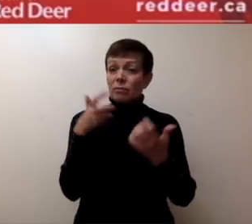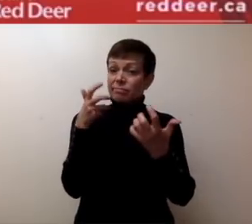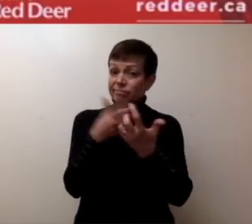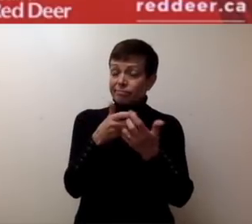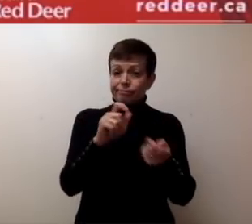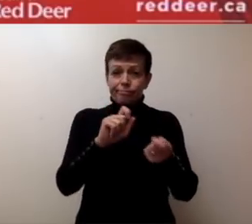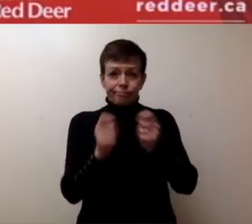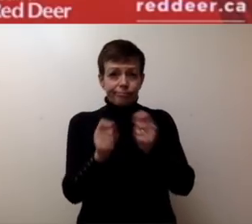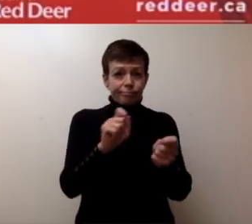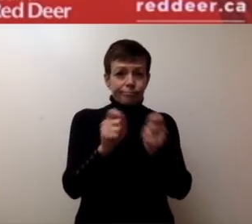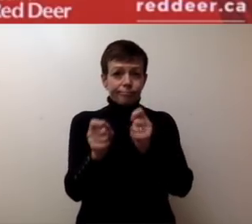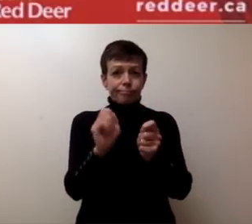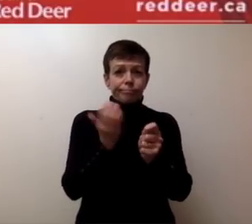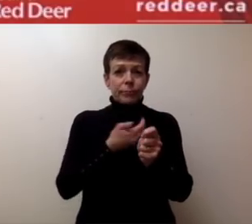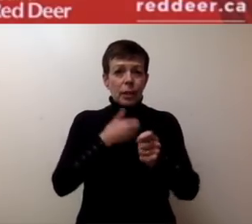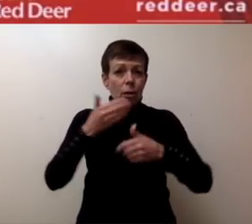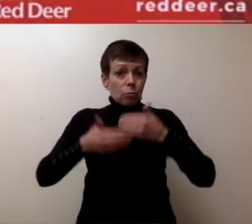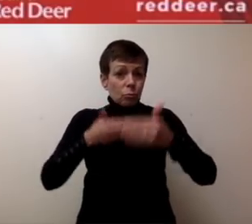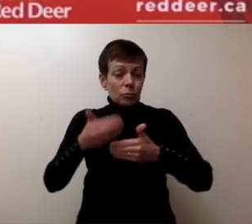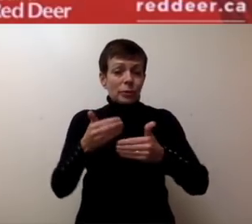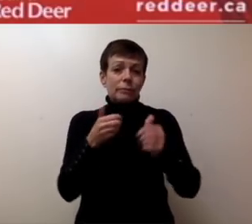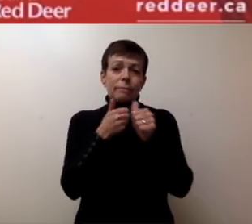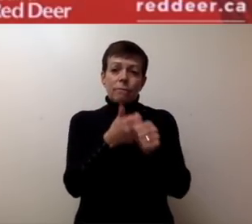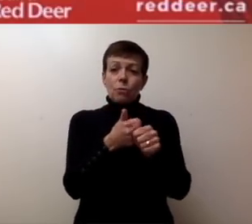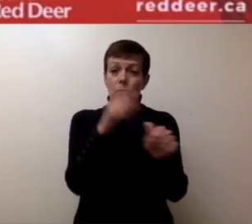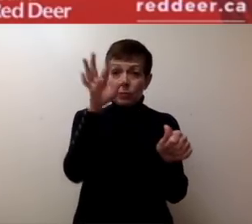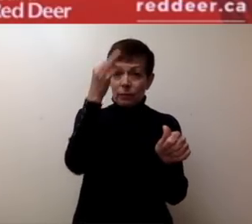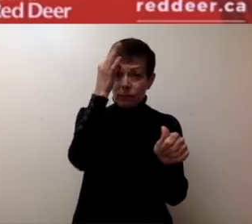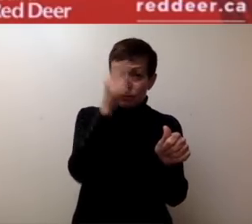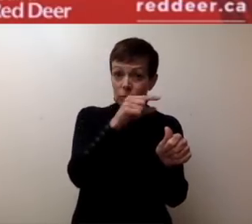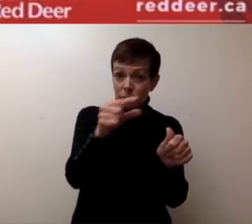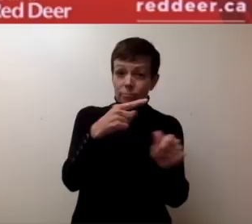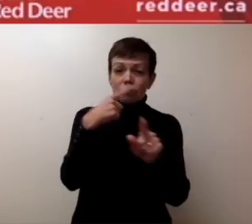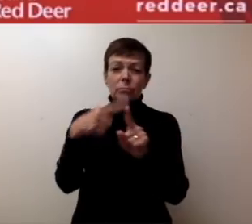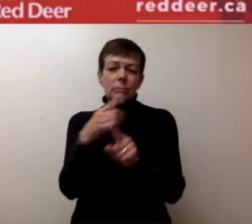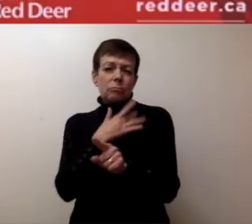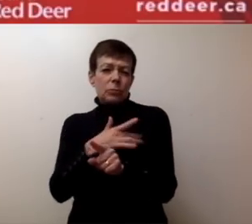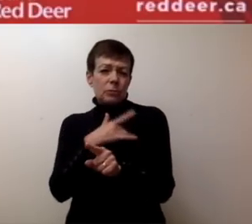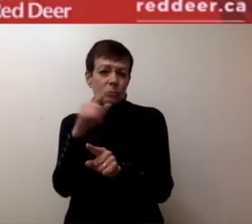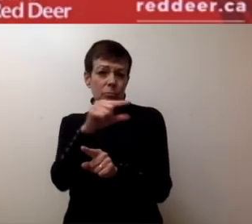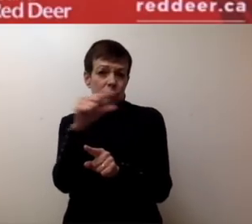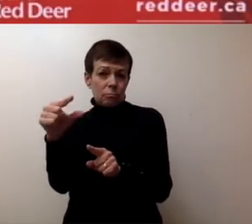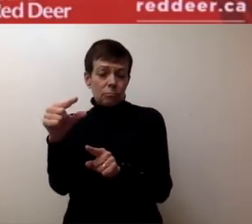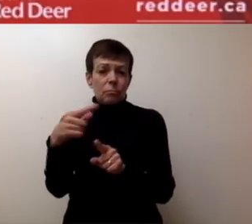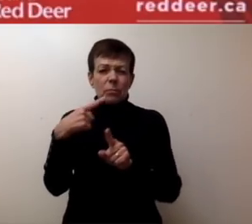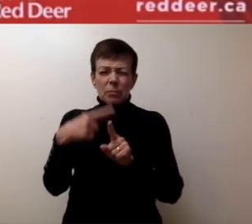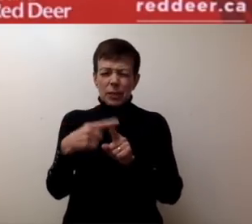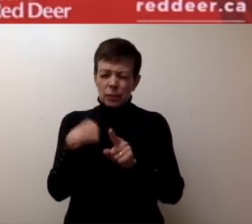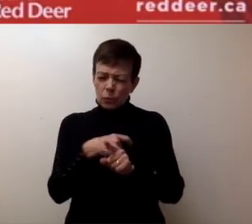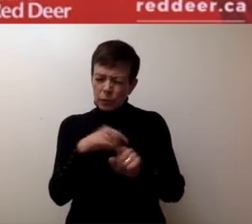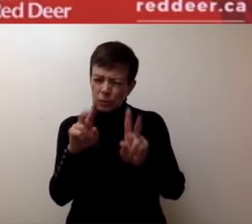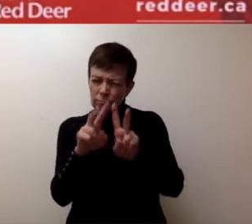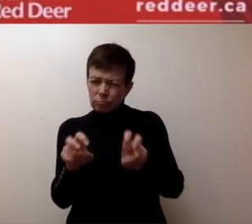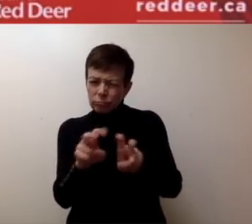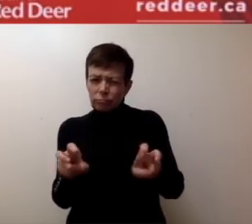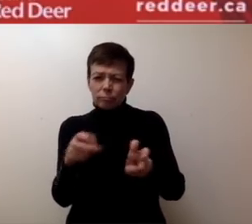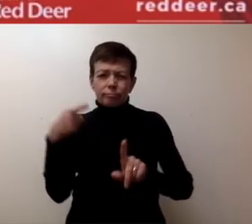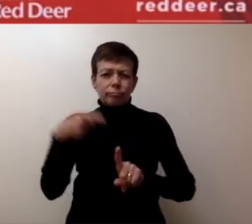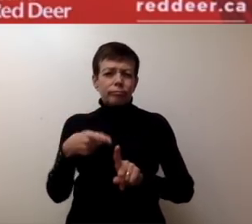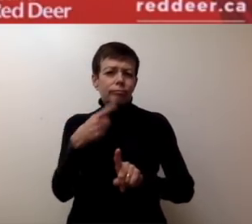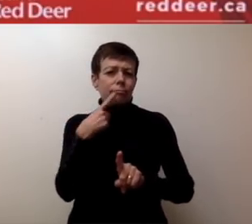accordance with federal and provincial protocols, as well as assessing the needs specific to our community of Red Deer.